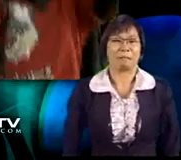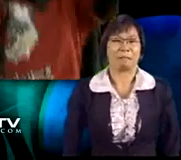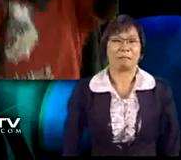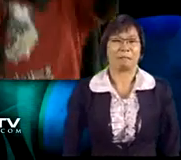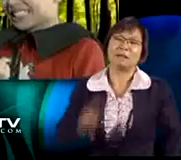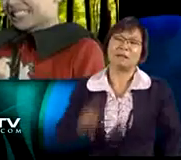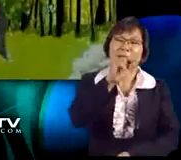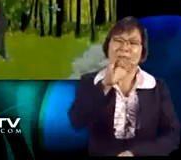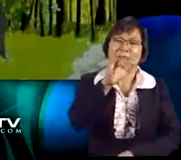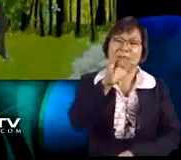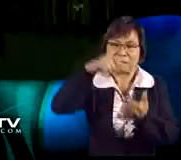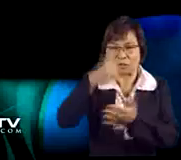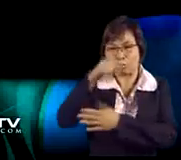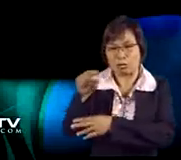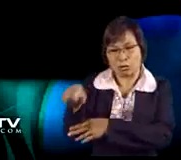Yes!